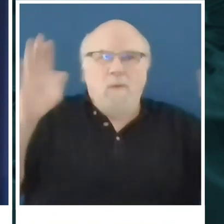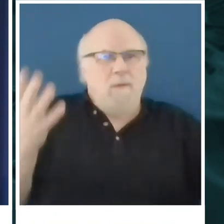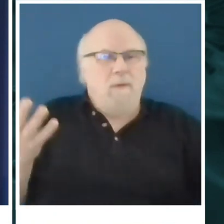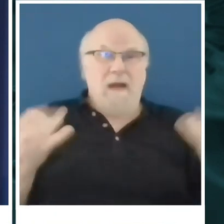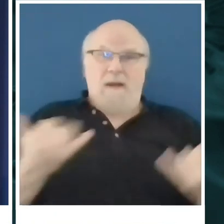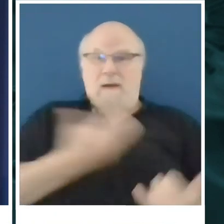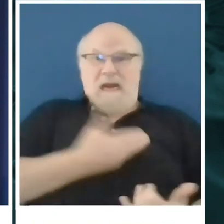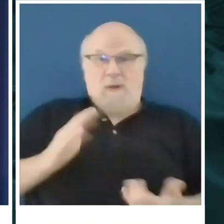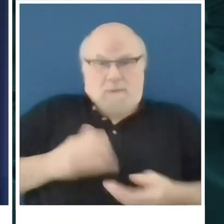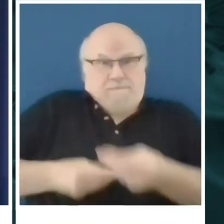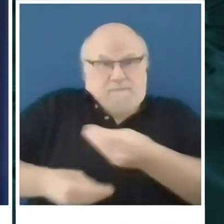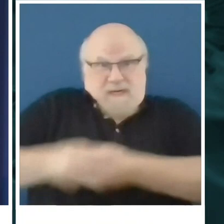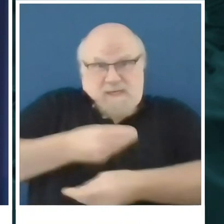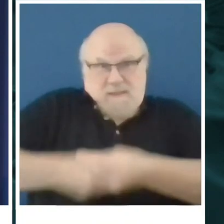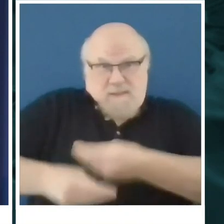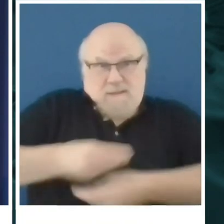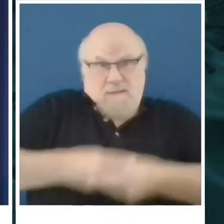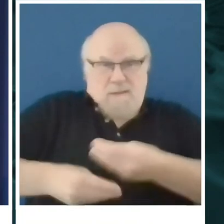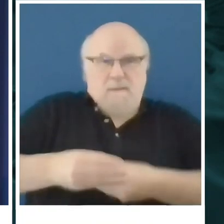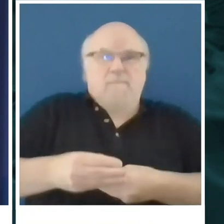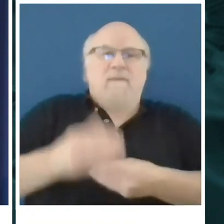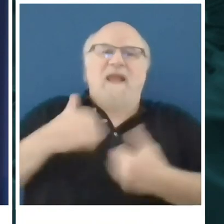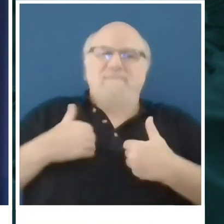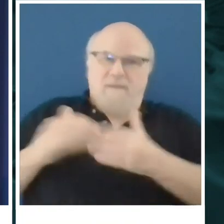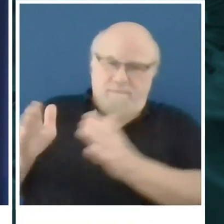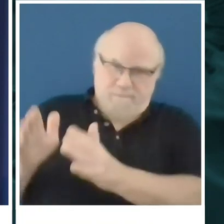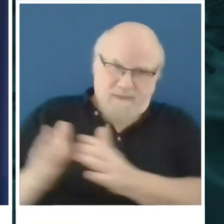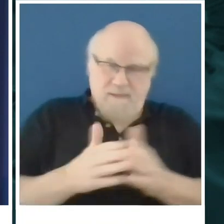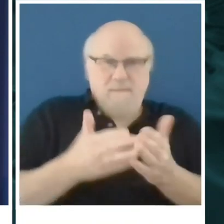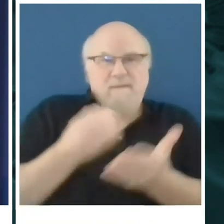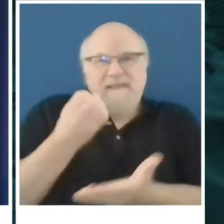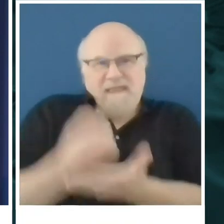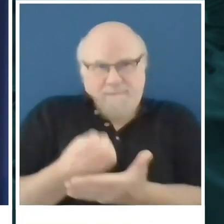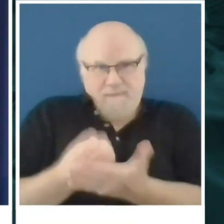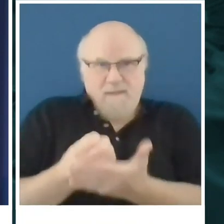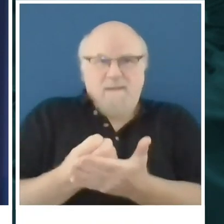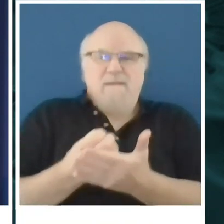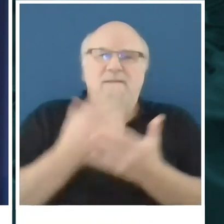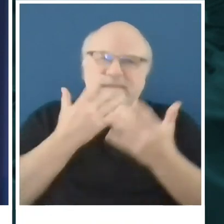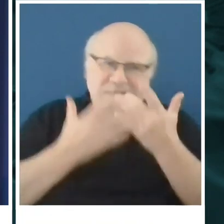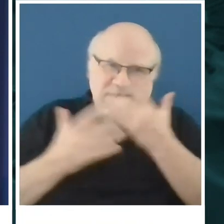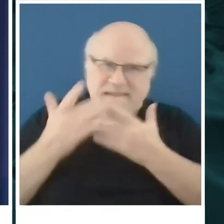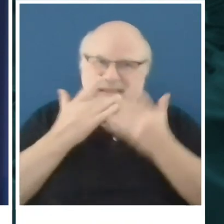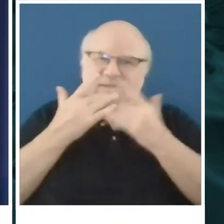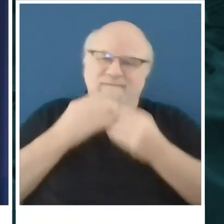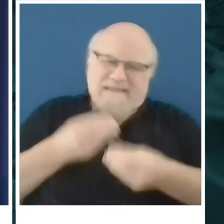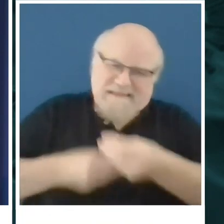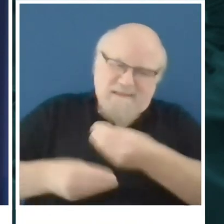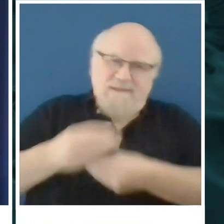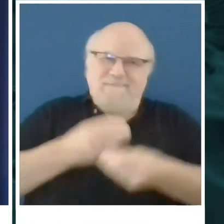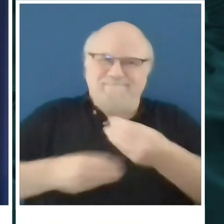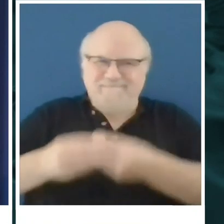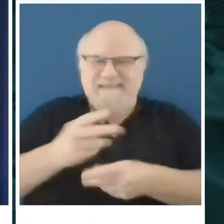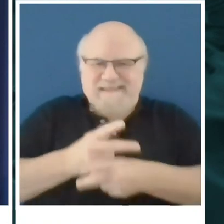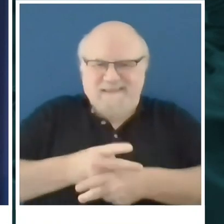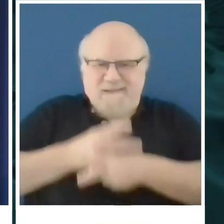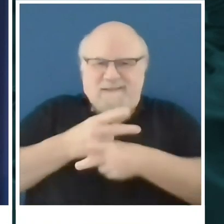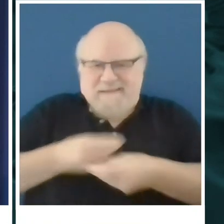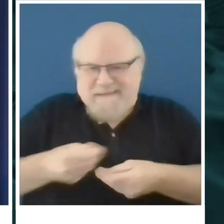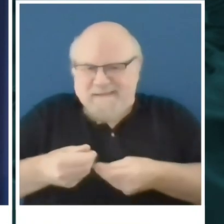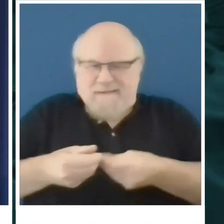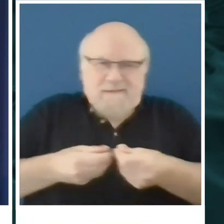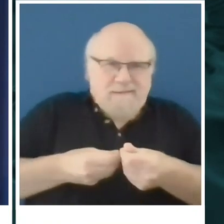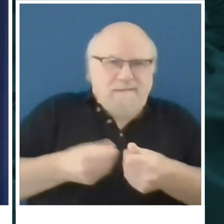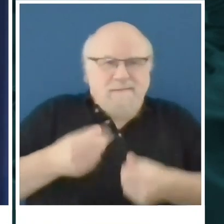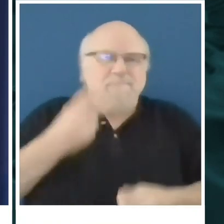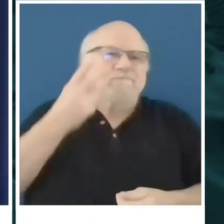economic pain is going to last for a while and hope the volatility is a spike up and we get some good news there.